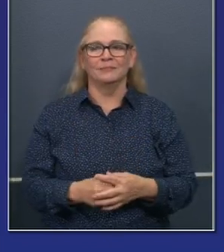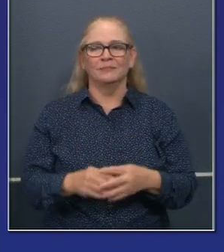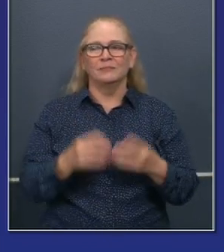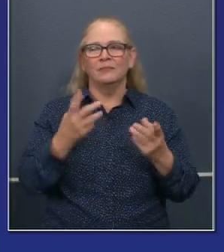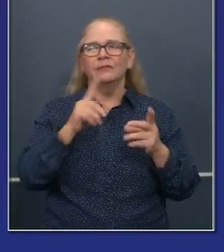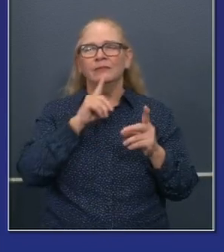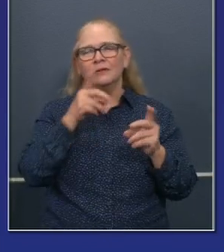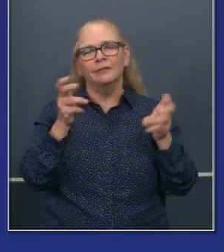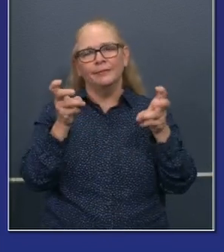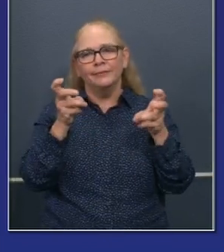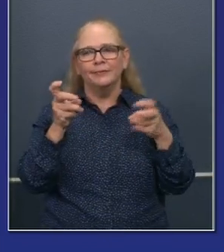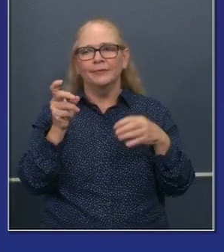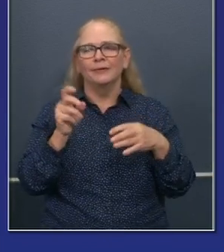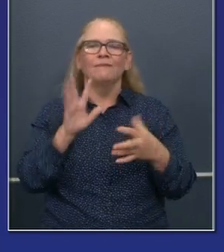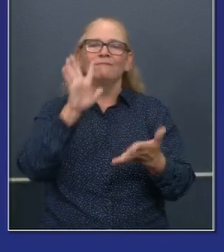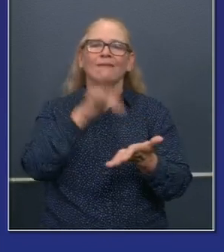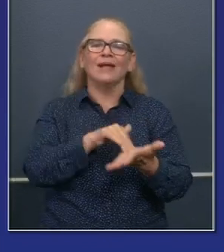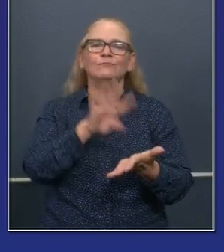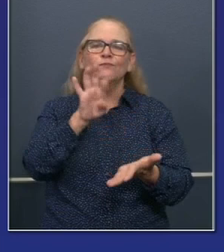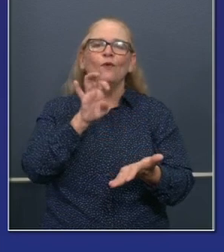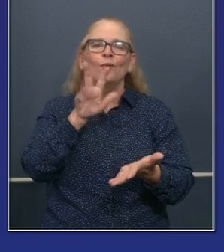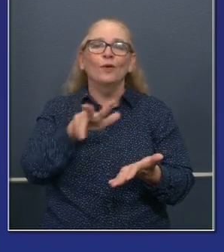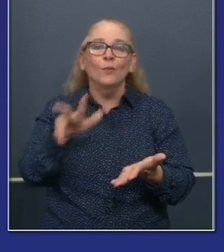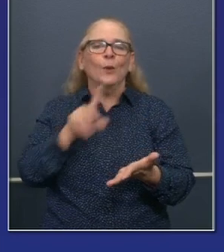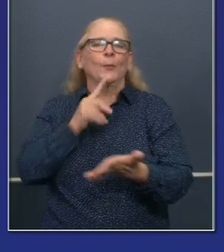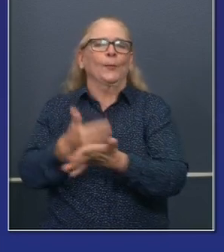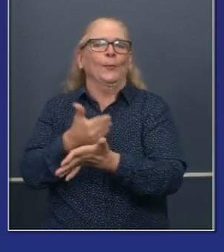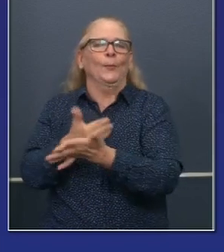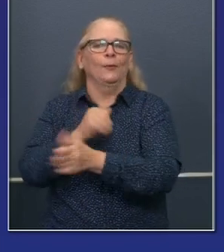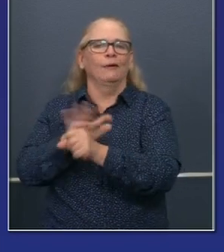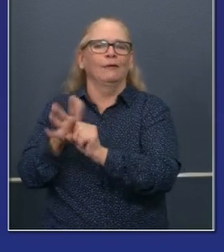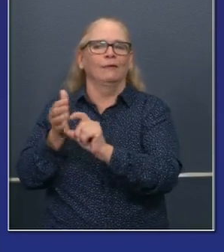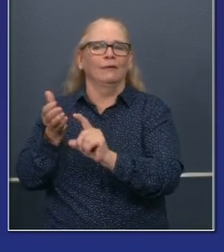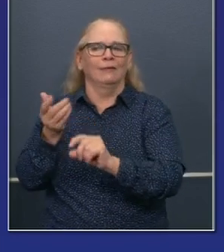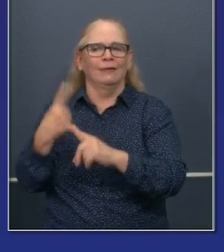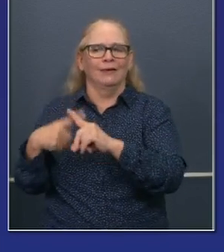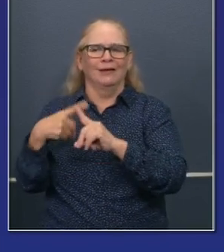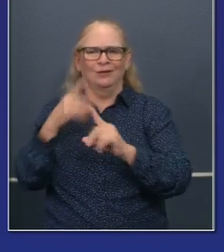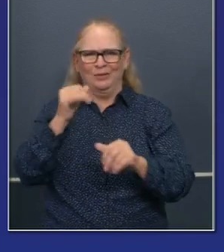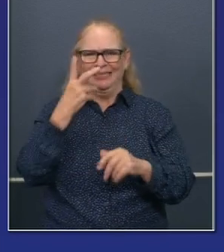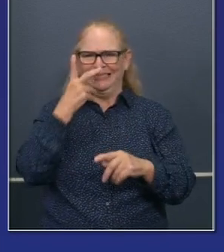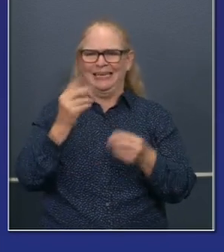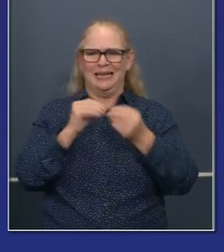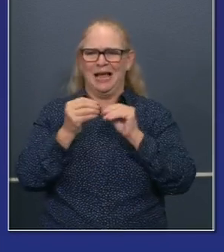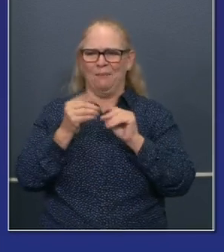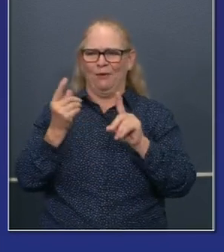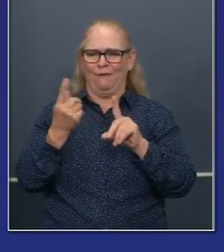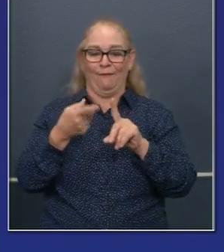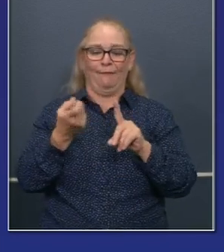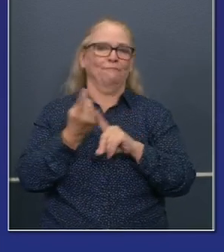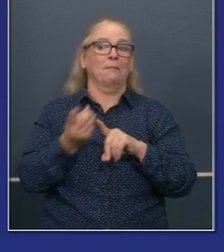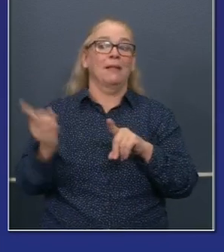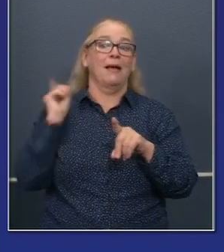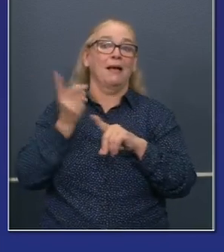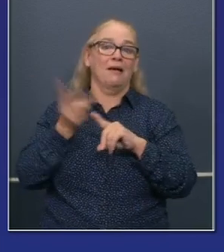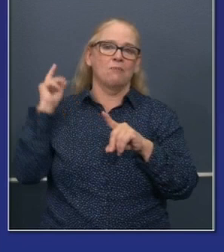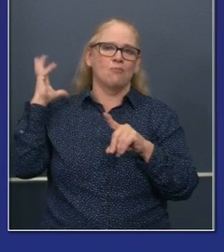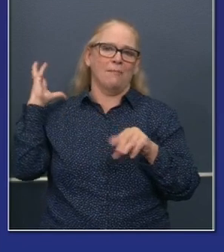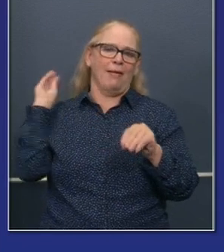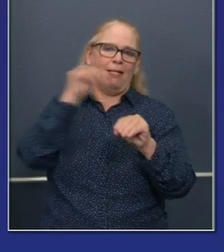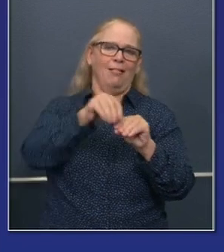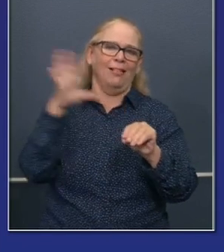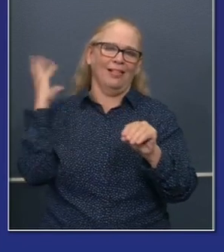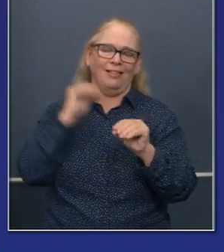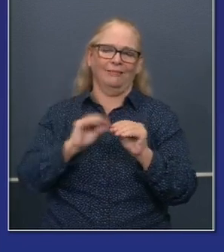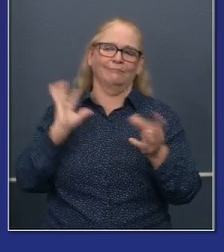backlog numbers will come in next couple days. Uh, we will then get through all of that. We'll true up all these numbers. We'll get a